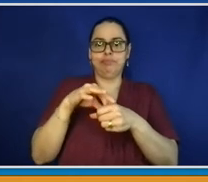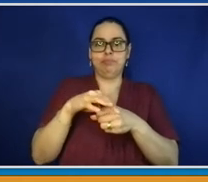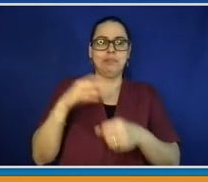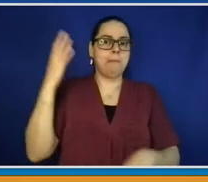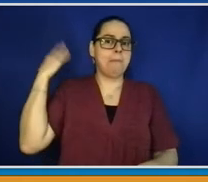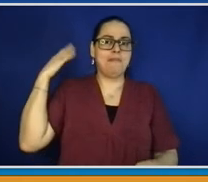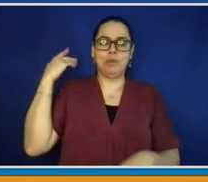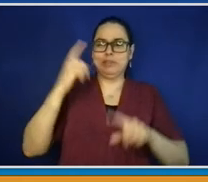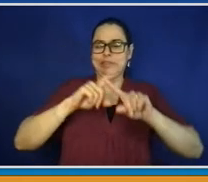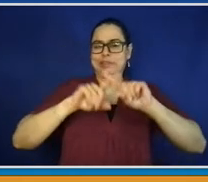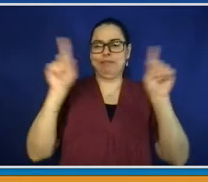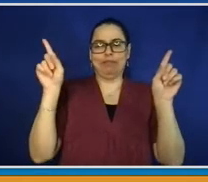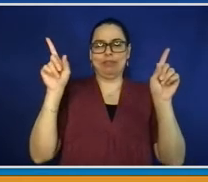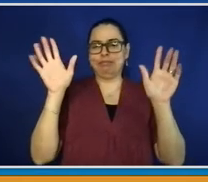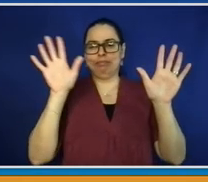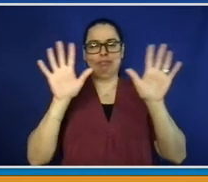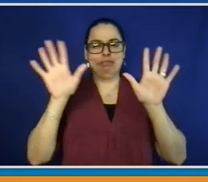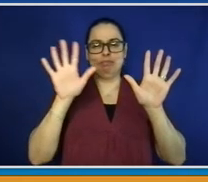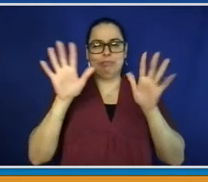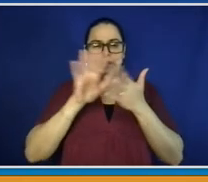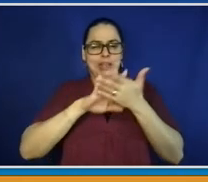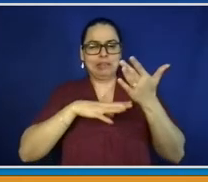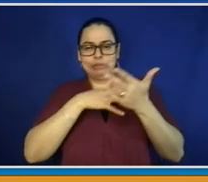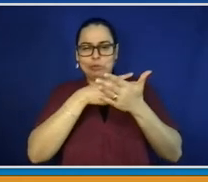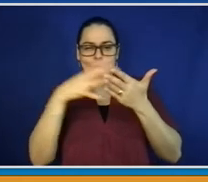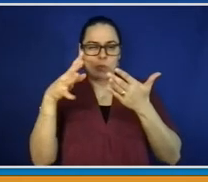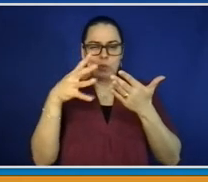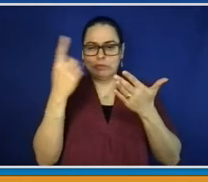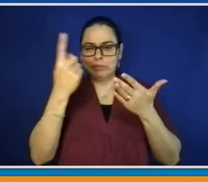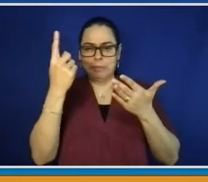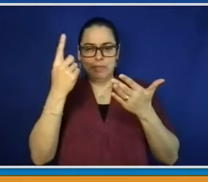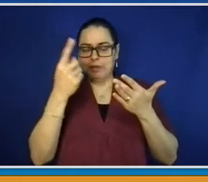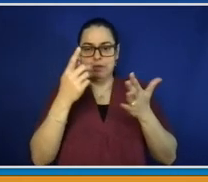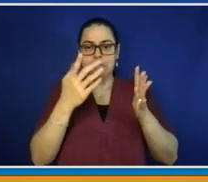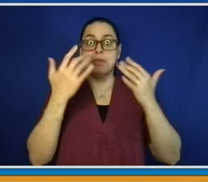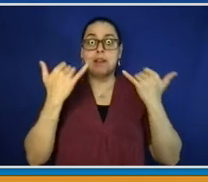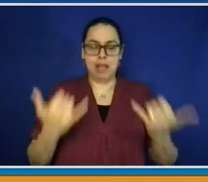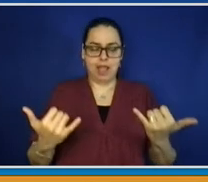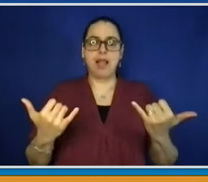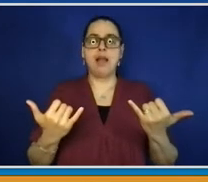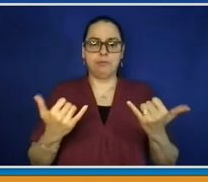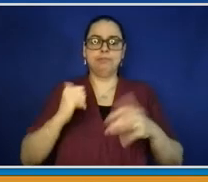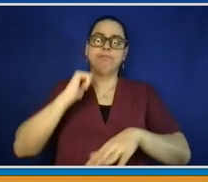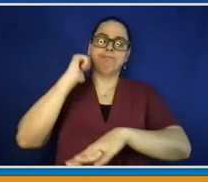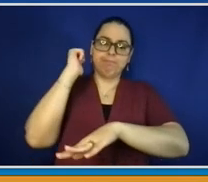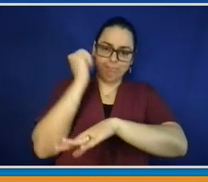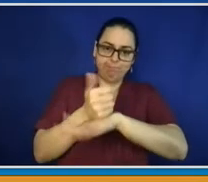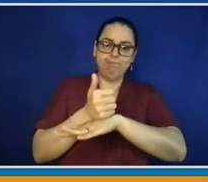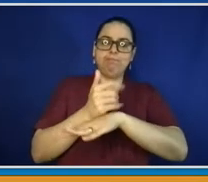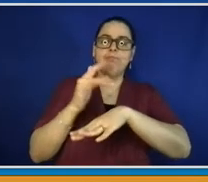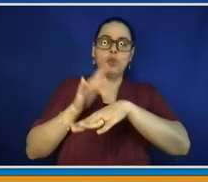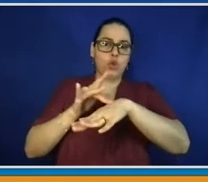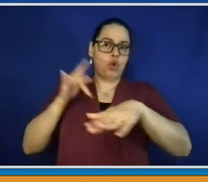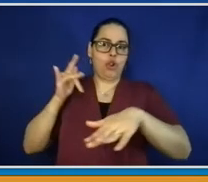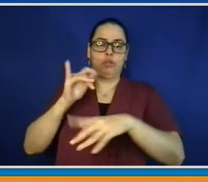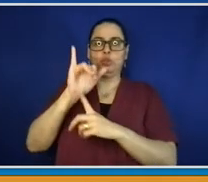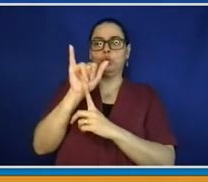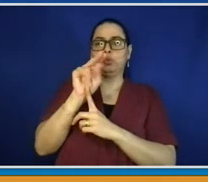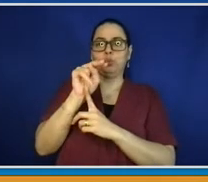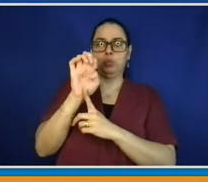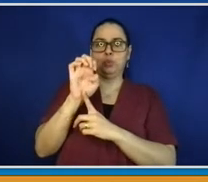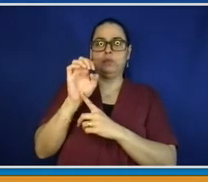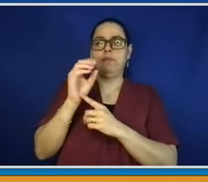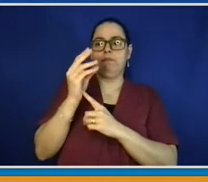into a date in June a couple of years ago. And we also had the state imposed, created early voting